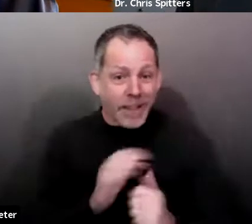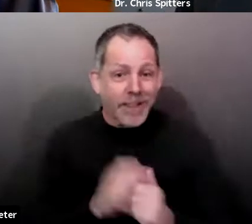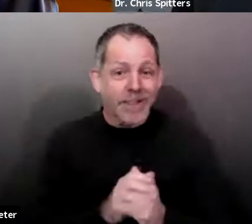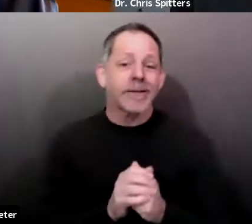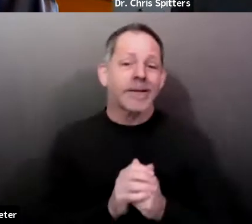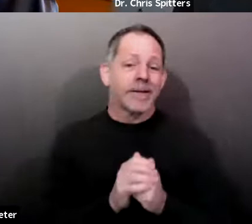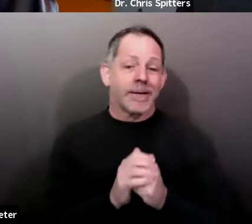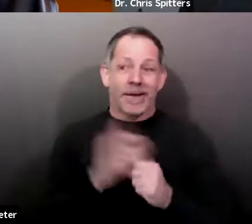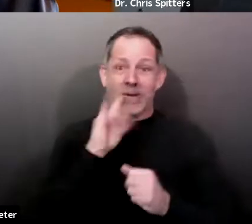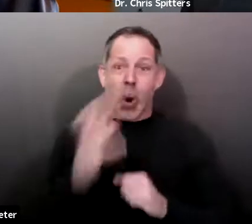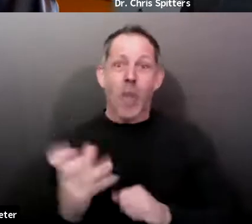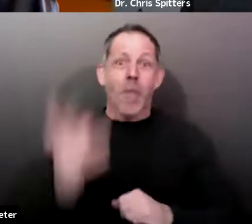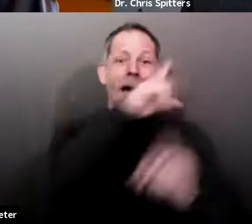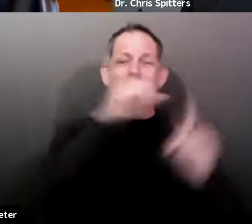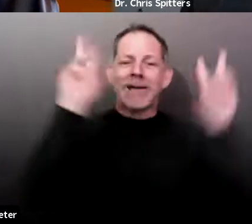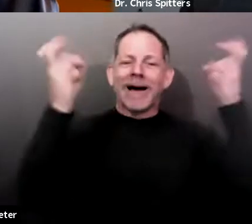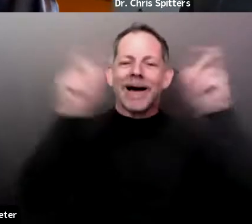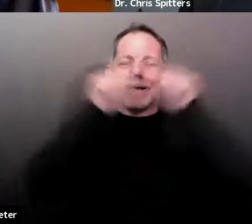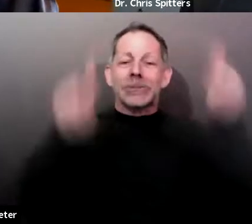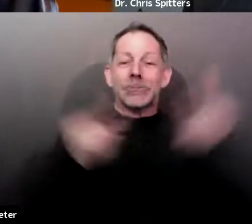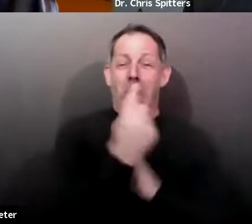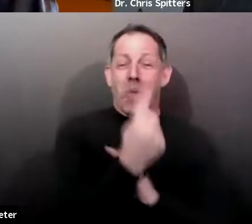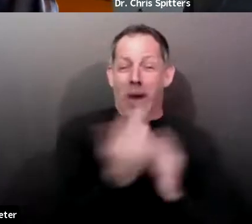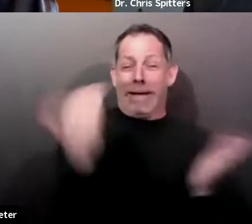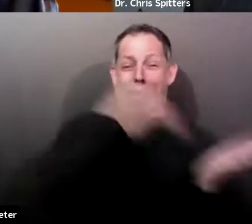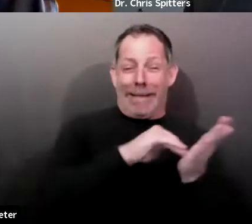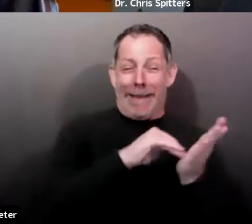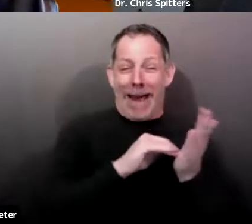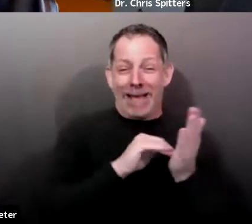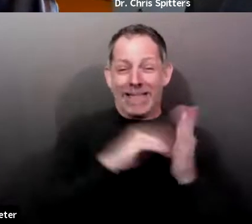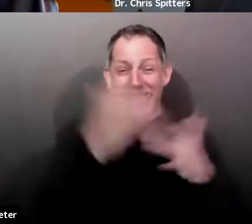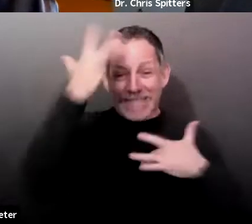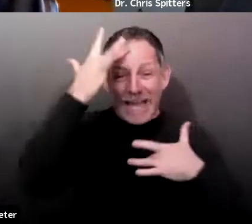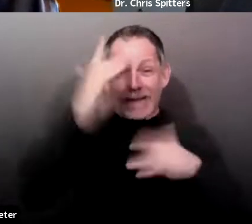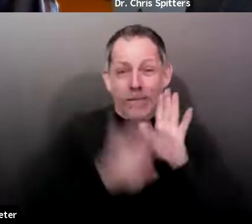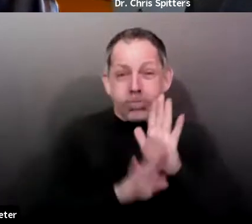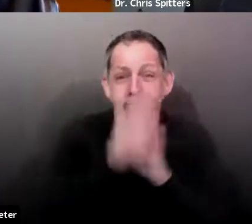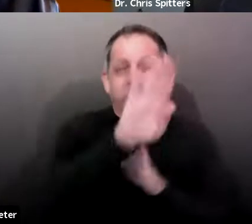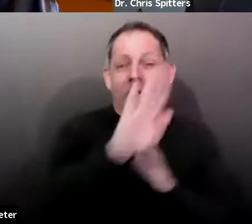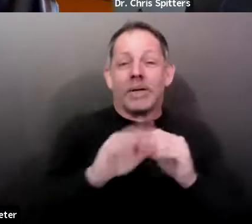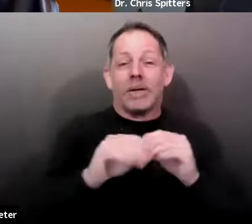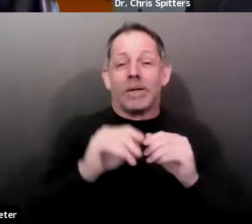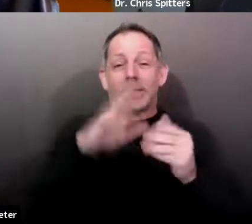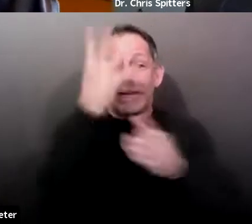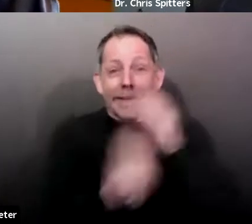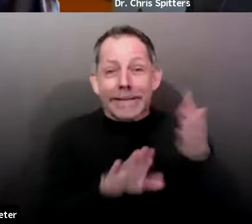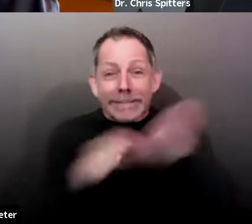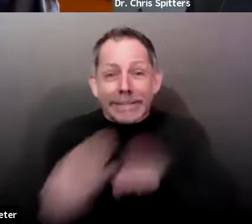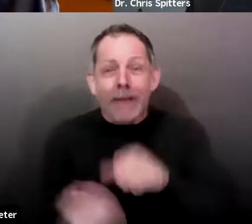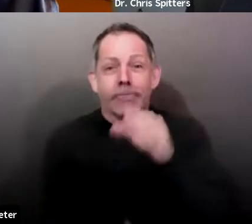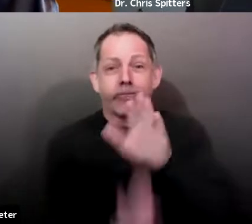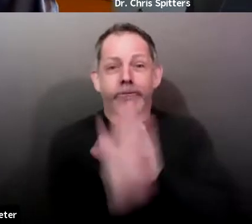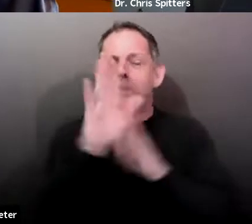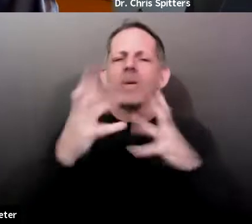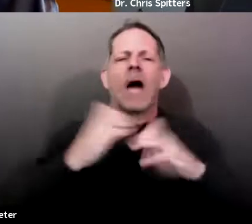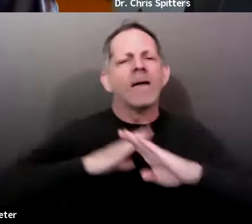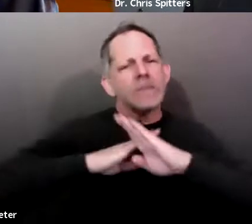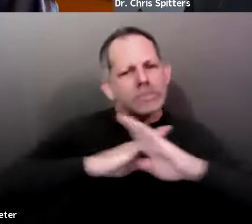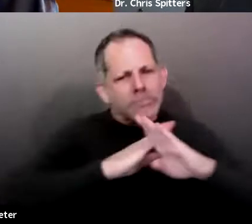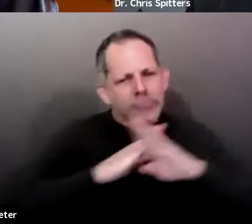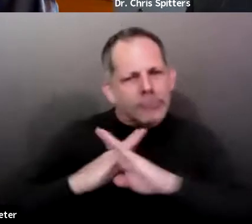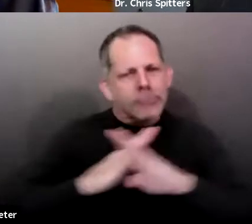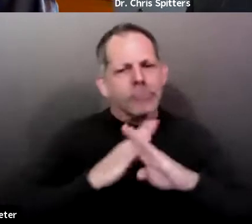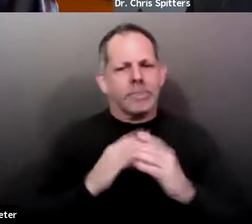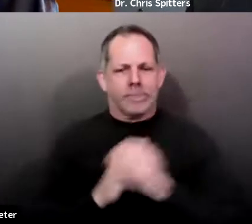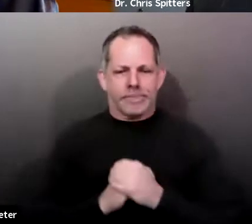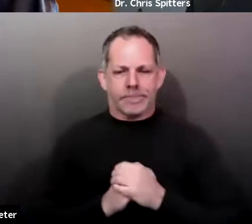it speaks to all of us, you know, doubling down on those prevention efforts, even while the vaccine is flowing out, even